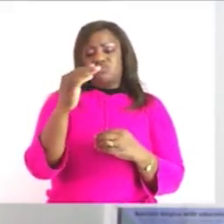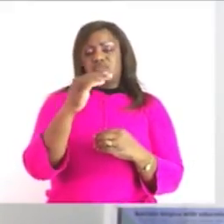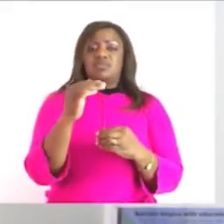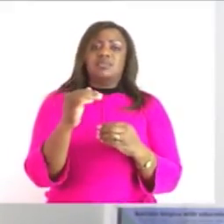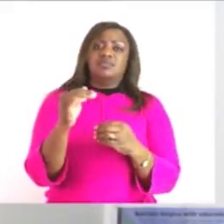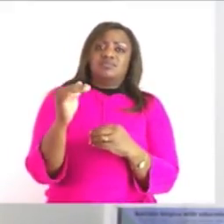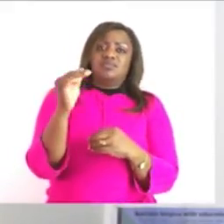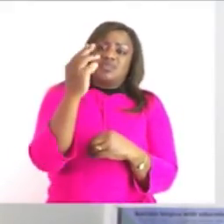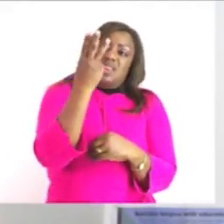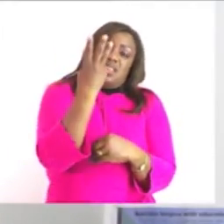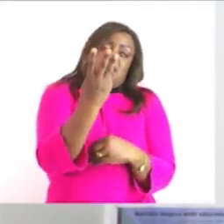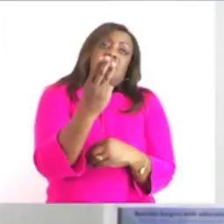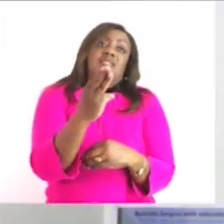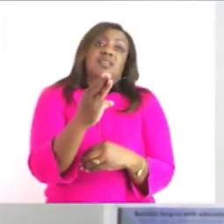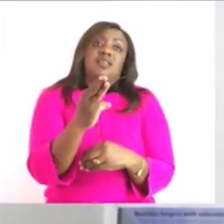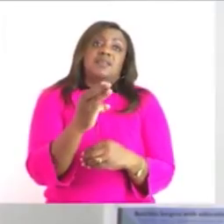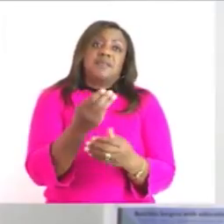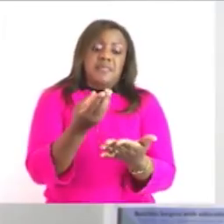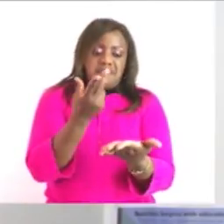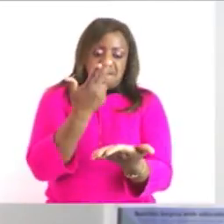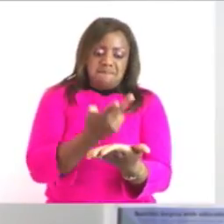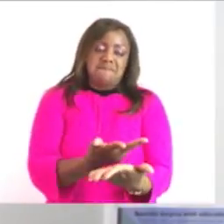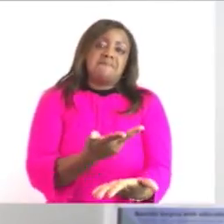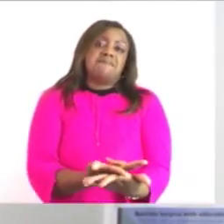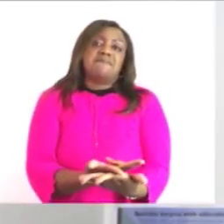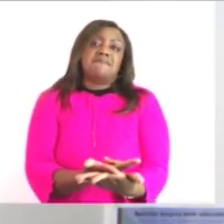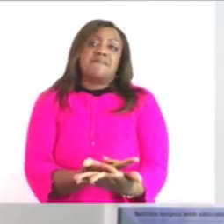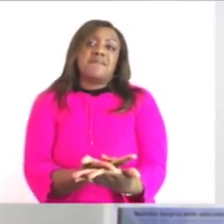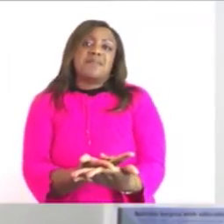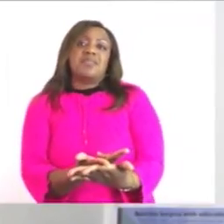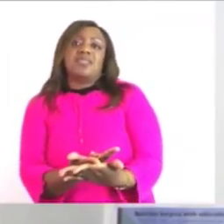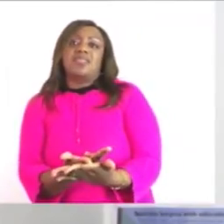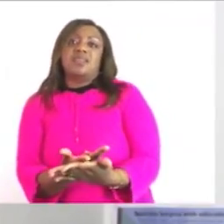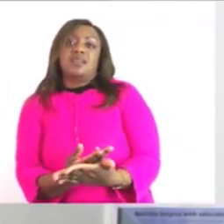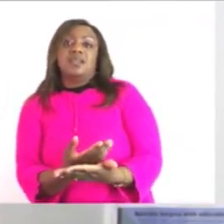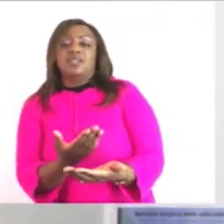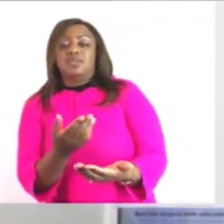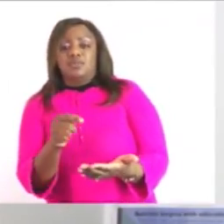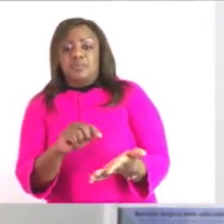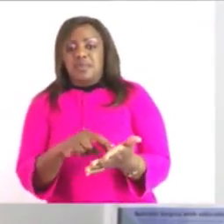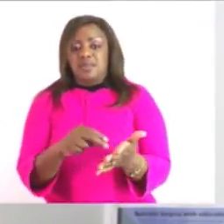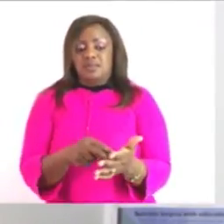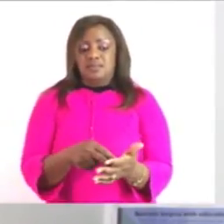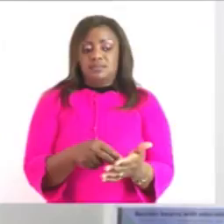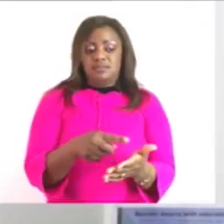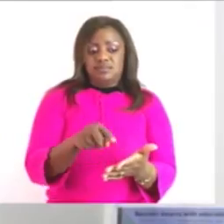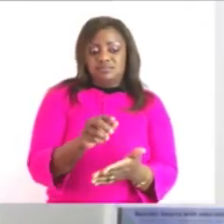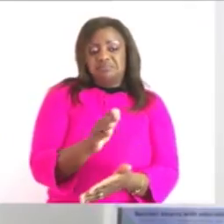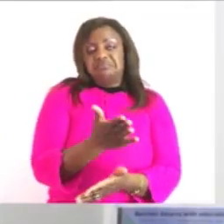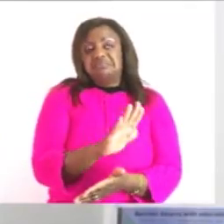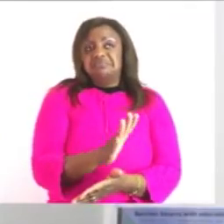which is so close to 14.4 then i'll say that is an excellent guess but since